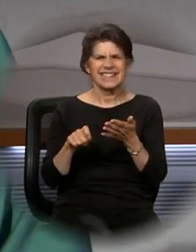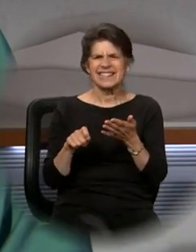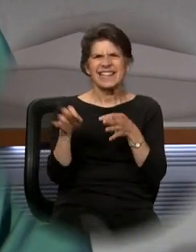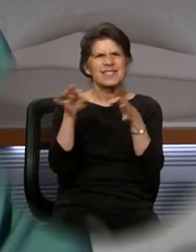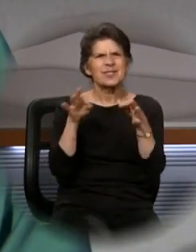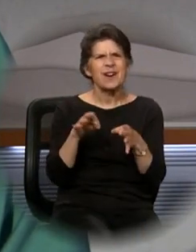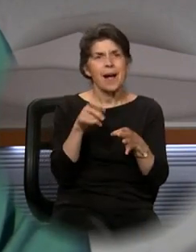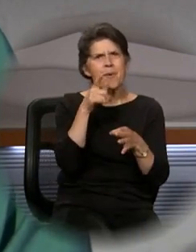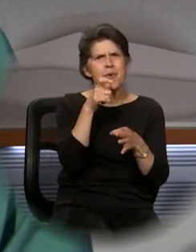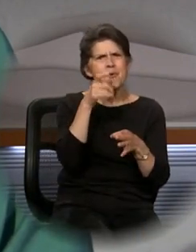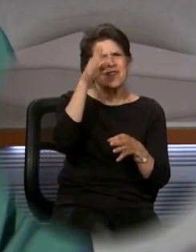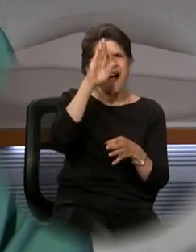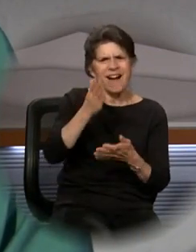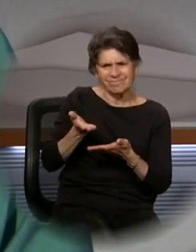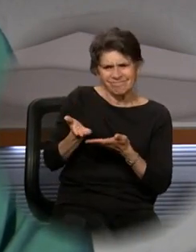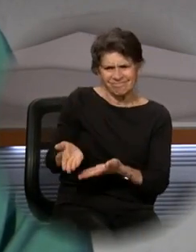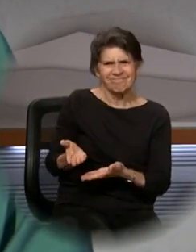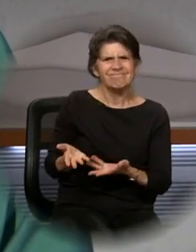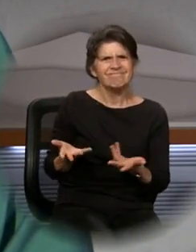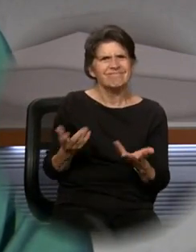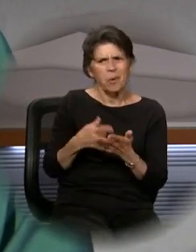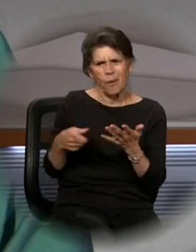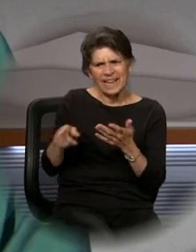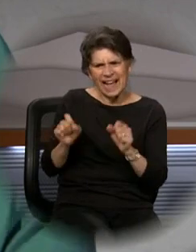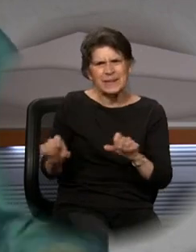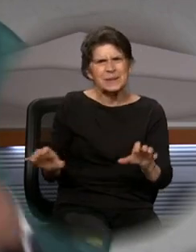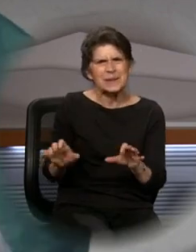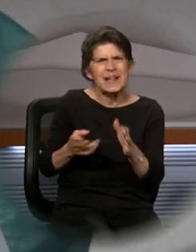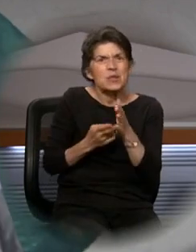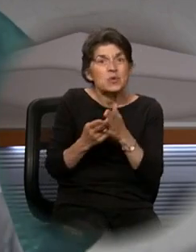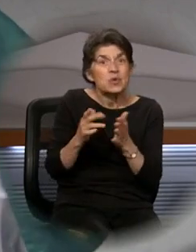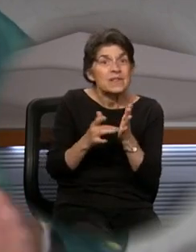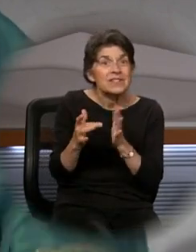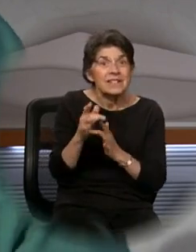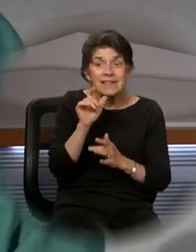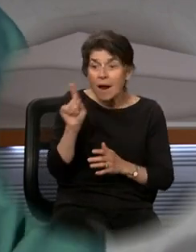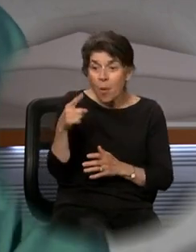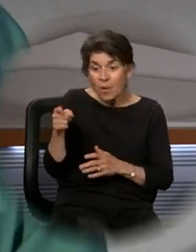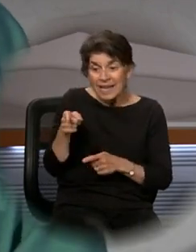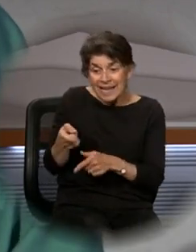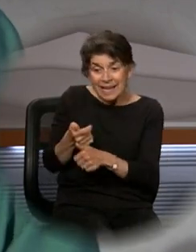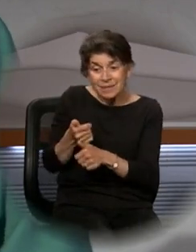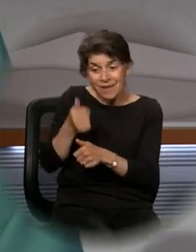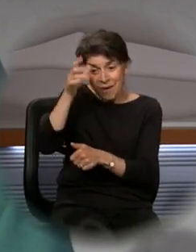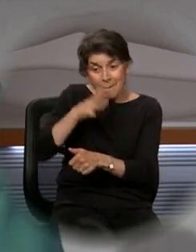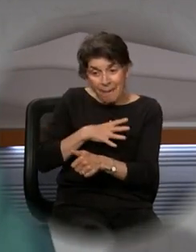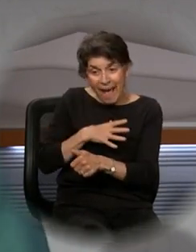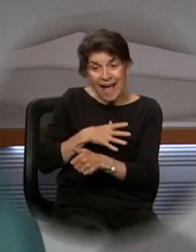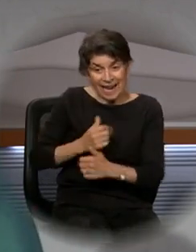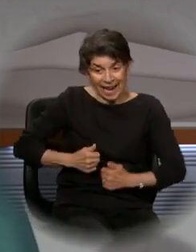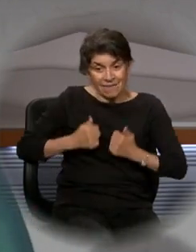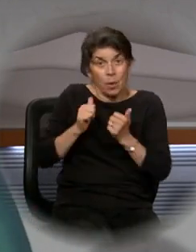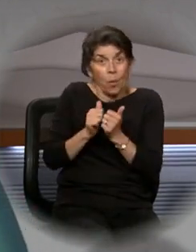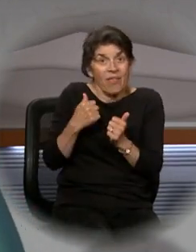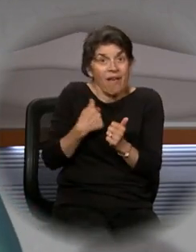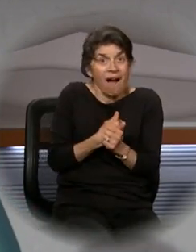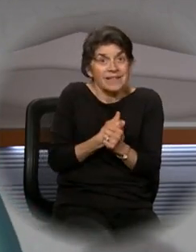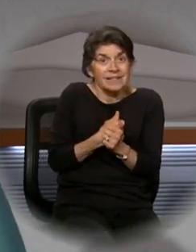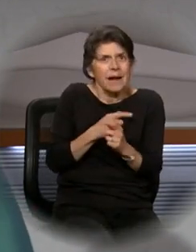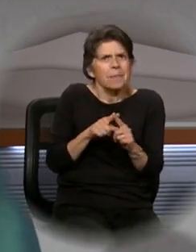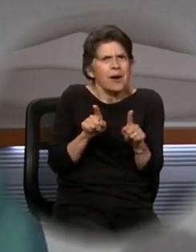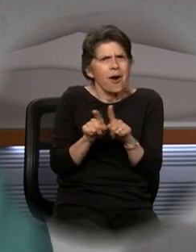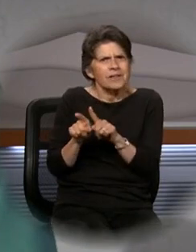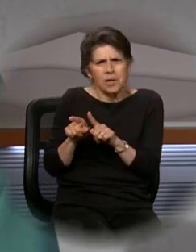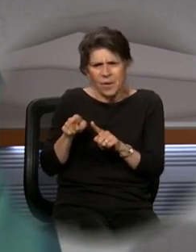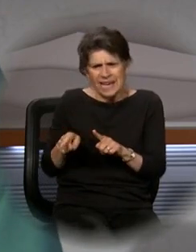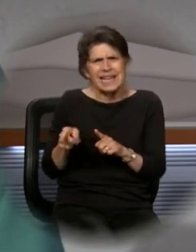God is. And certainly, the truth of Jesus, not only being a man among us, but being the fact of